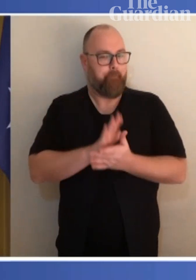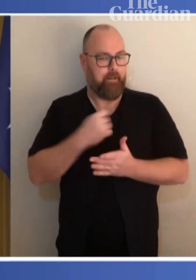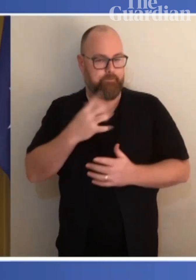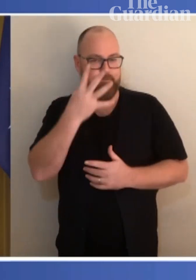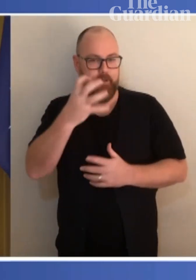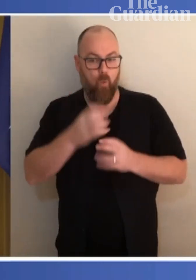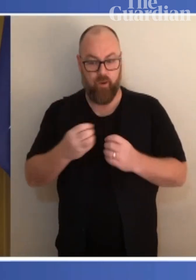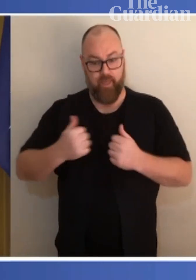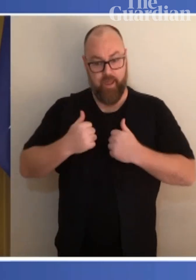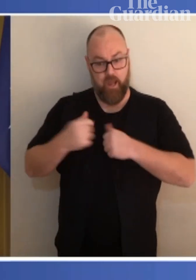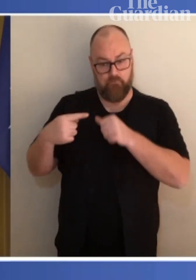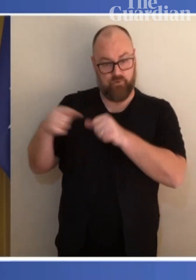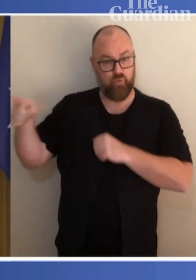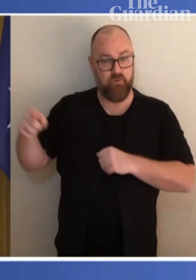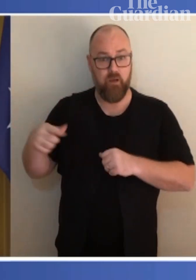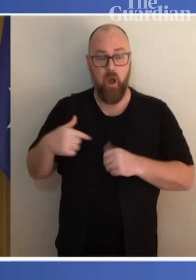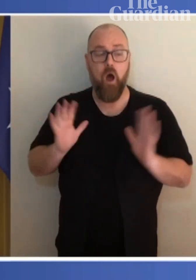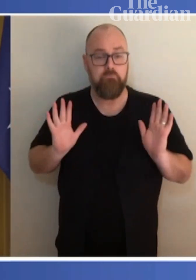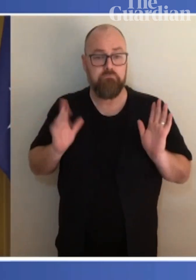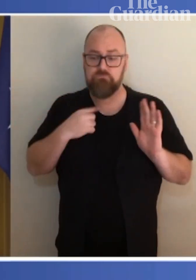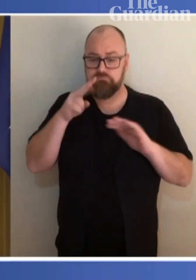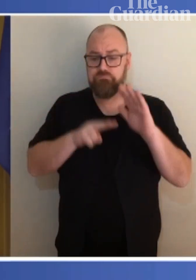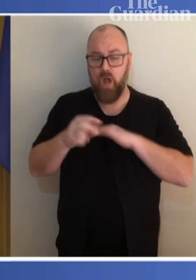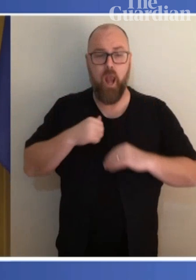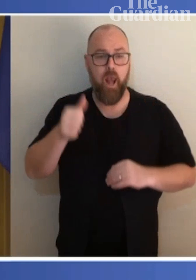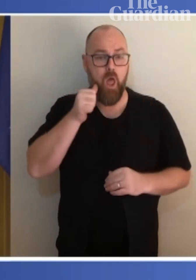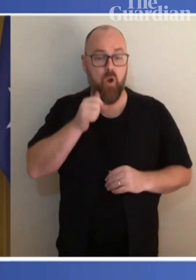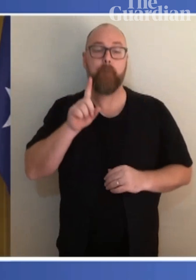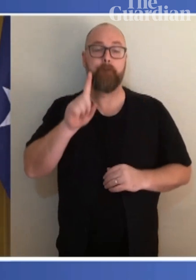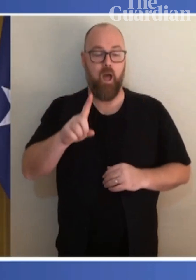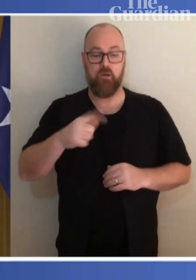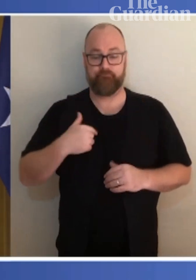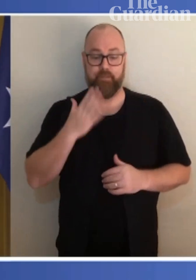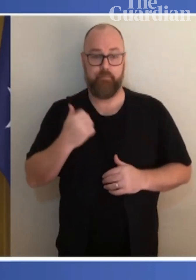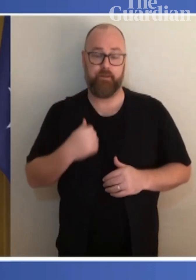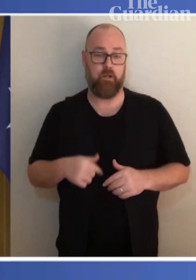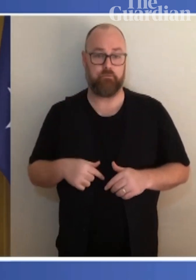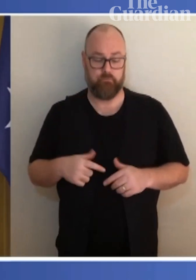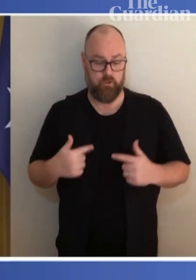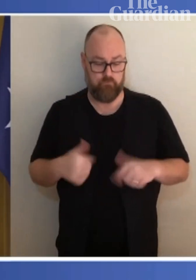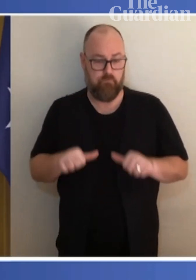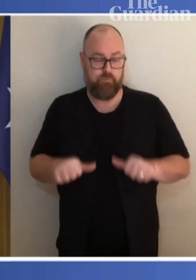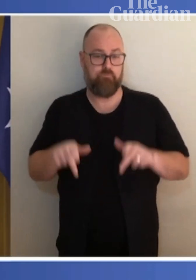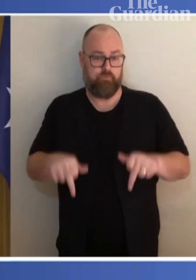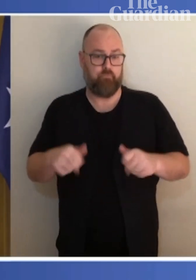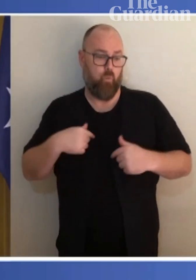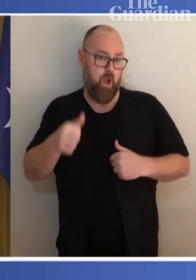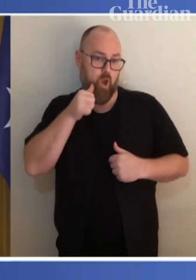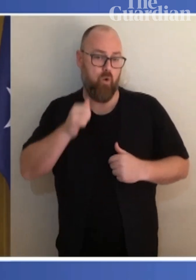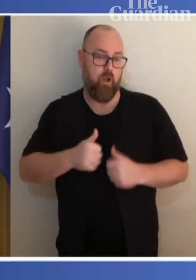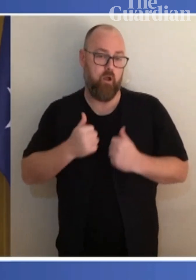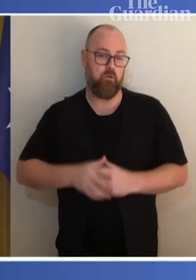We expected that, but we're very confident of our position, and processes are underway for the Commonwealth to formalise